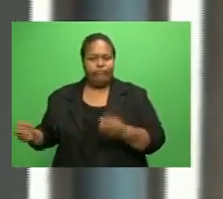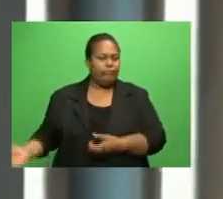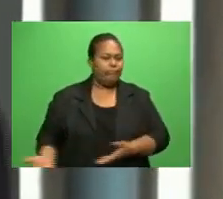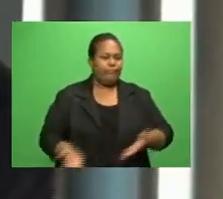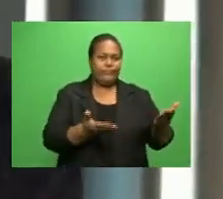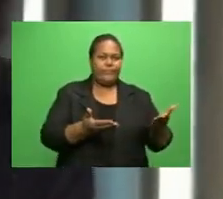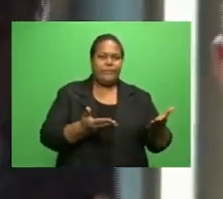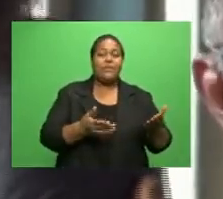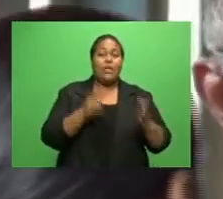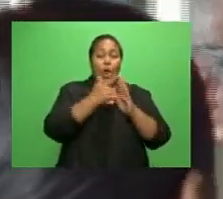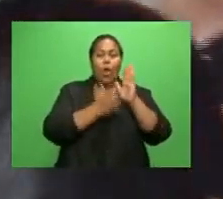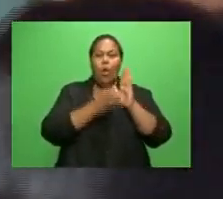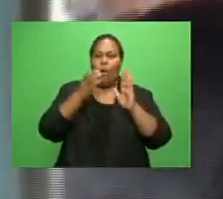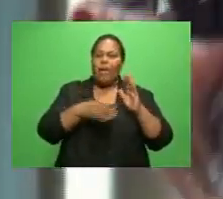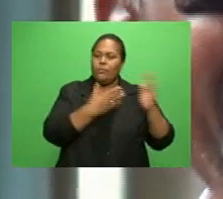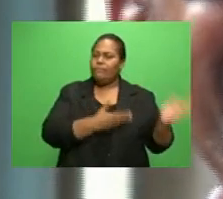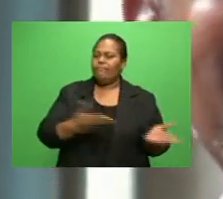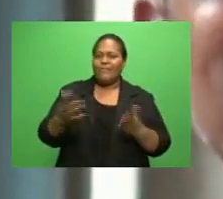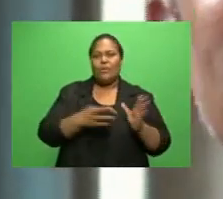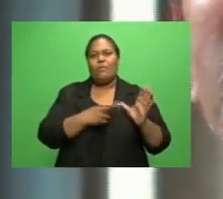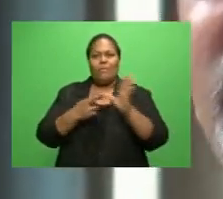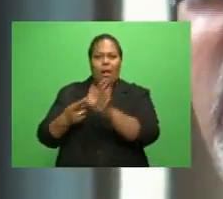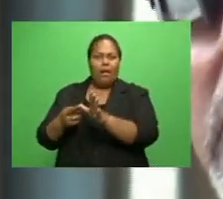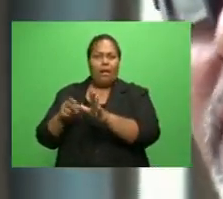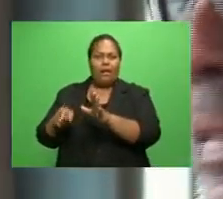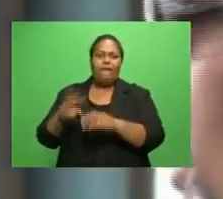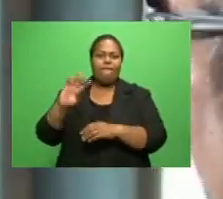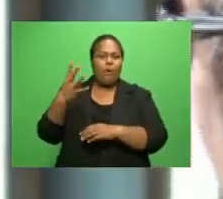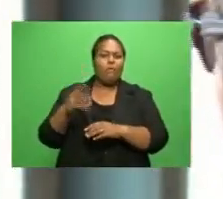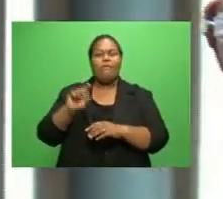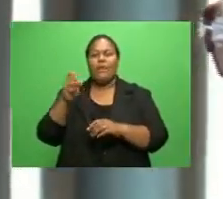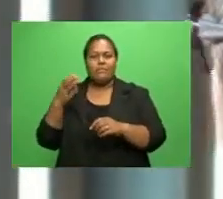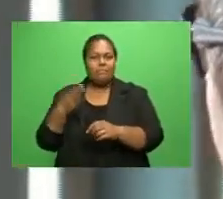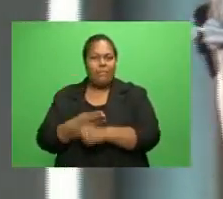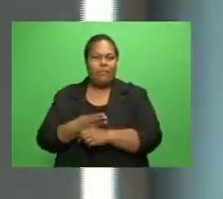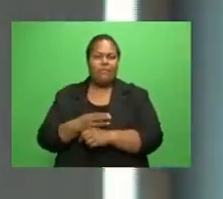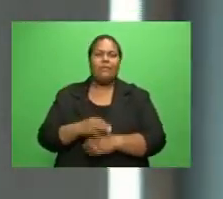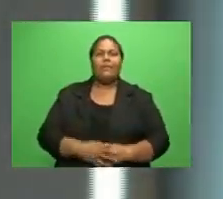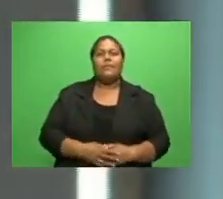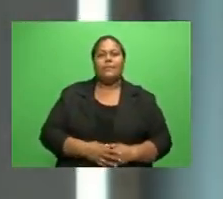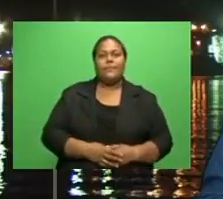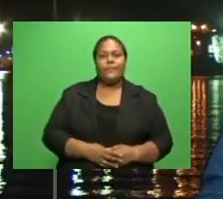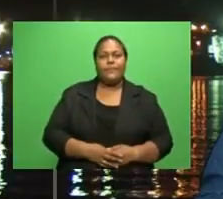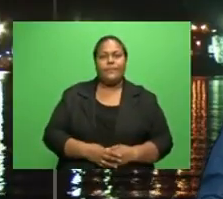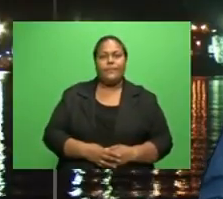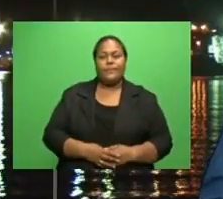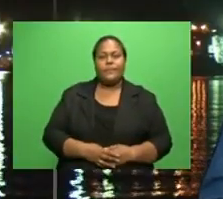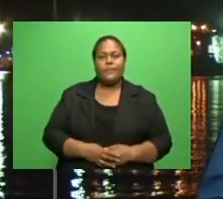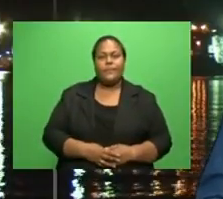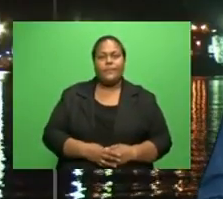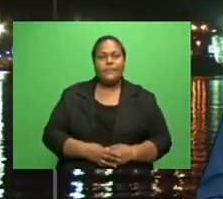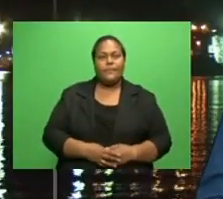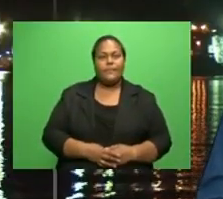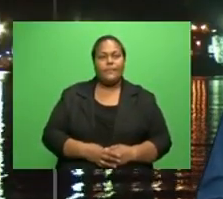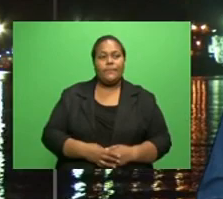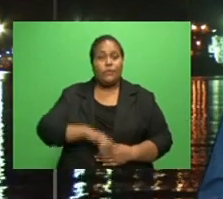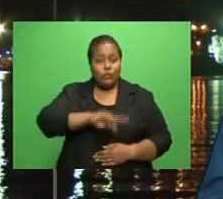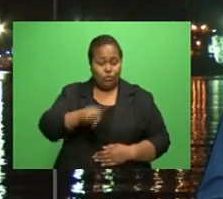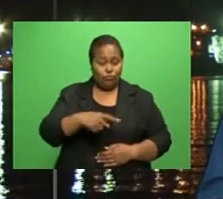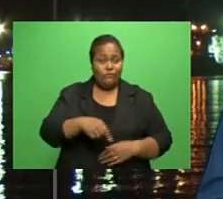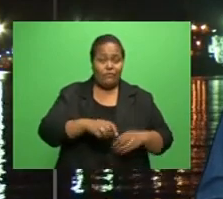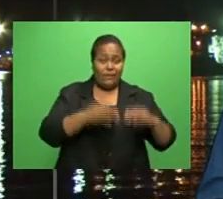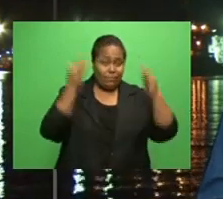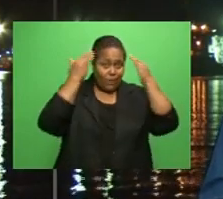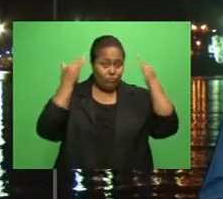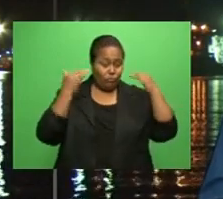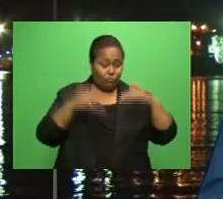reply to the submissions by the 4th of next month. Apanisa Wangai Rindobu, FBC News. The Suva Magistrates Court has set